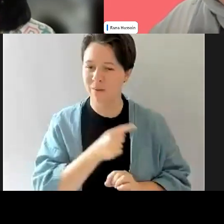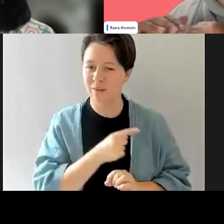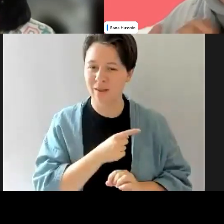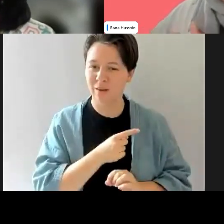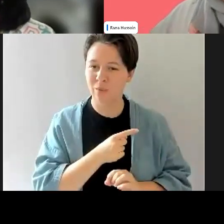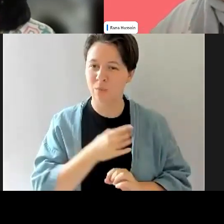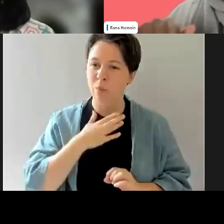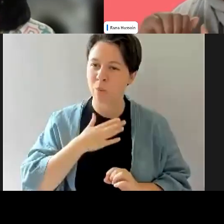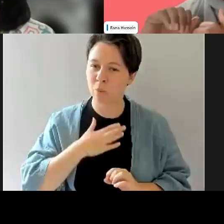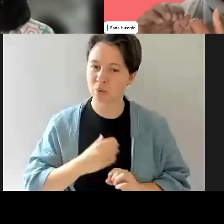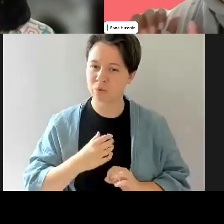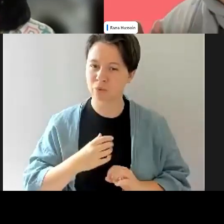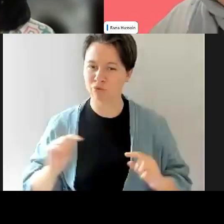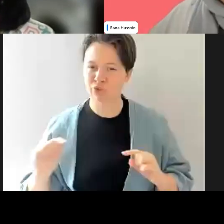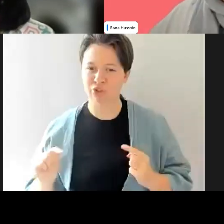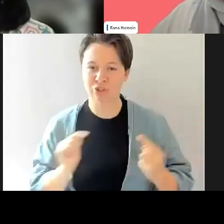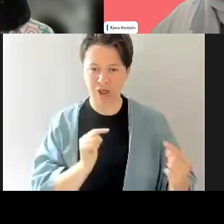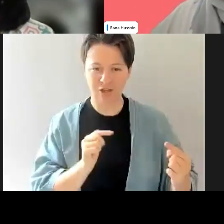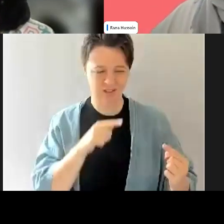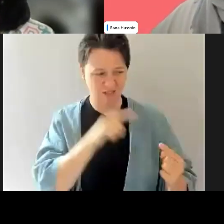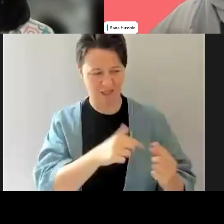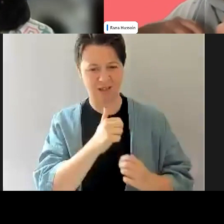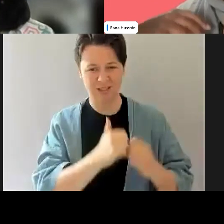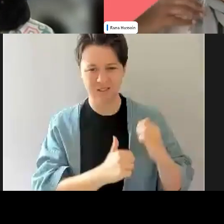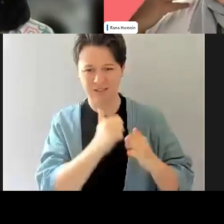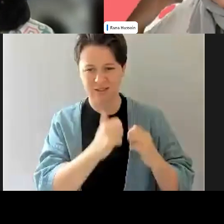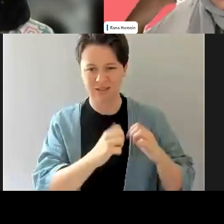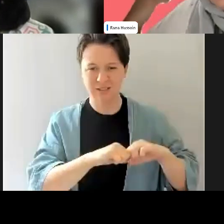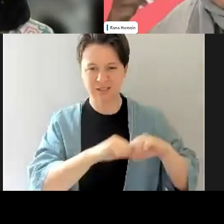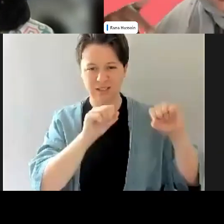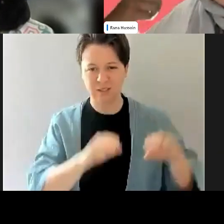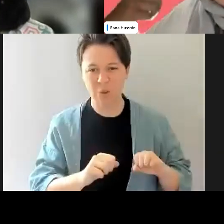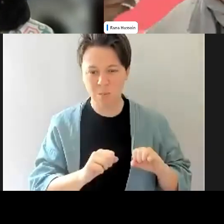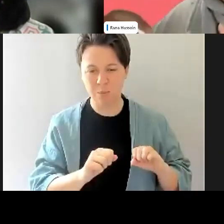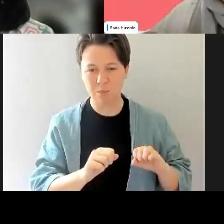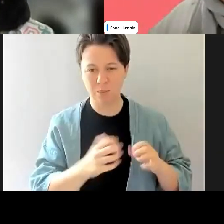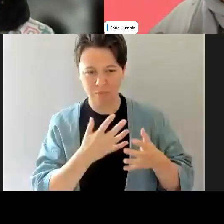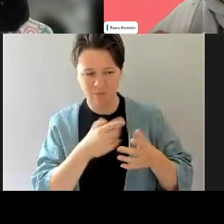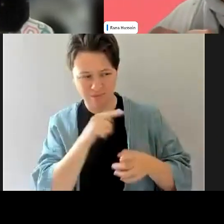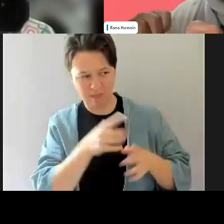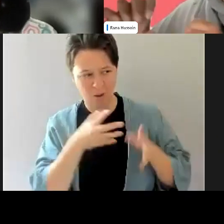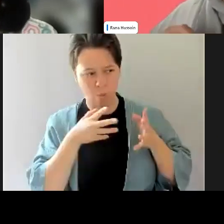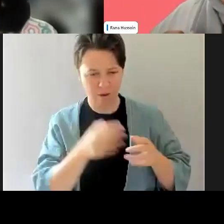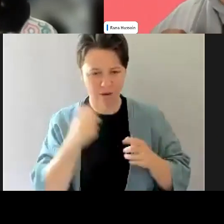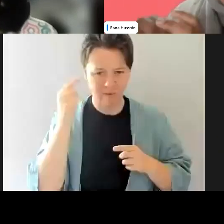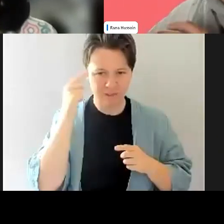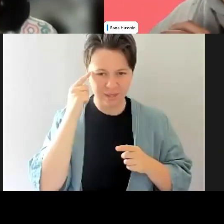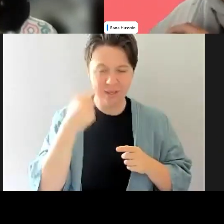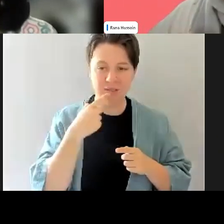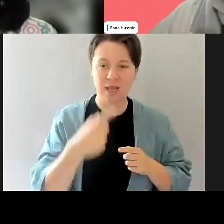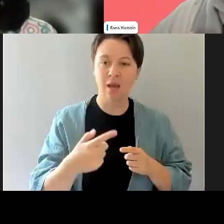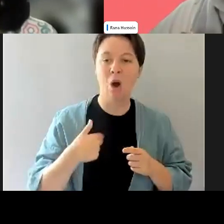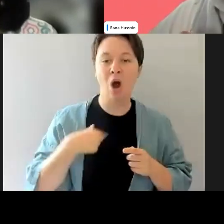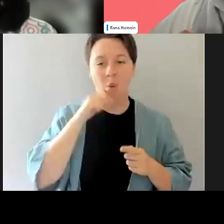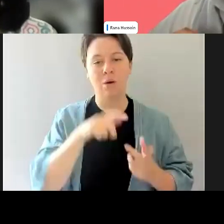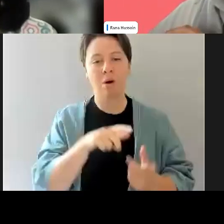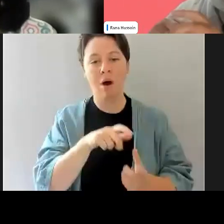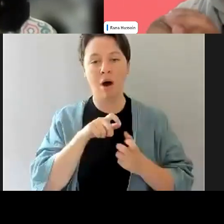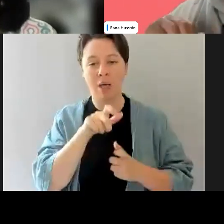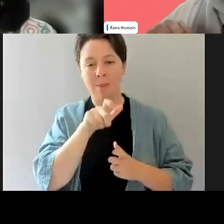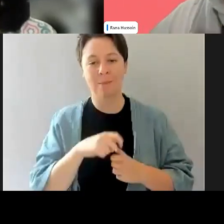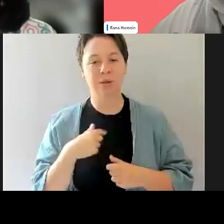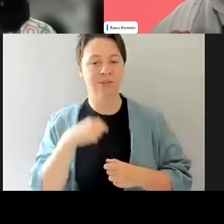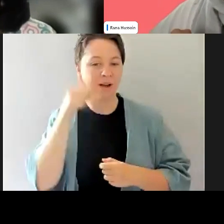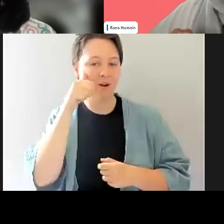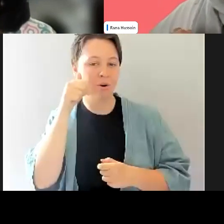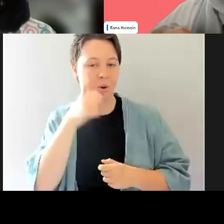we actually want to keep challenging that system. And, and those think that kind of thinking that says, well, I'm just going to hire the person I know,